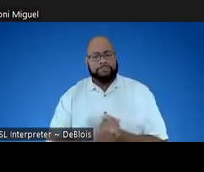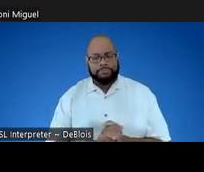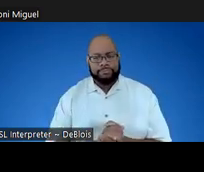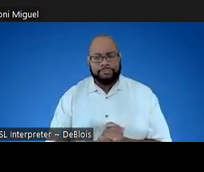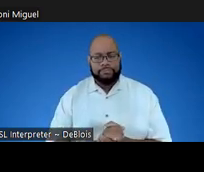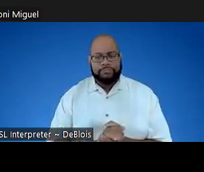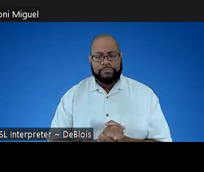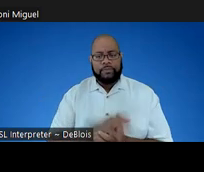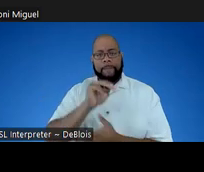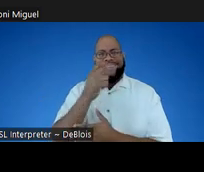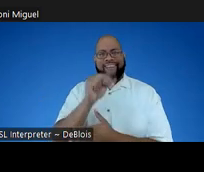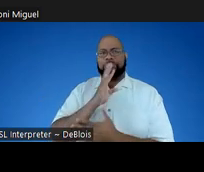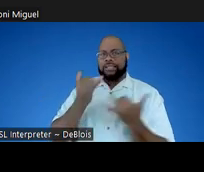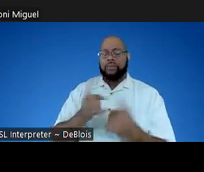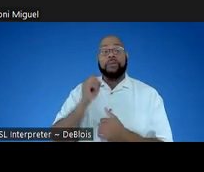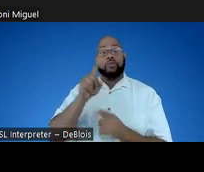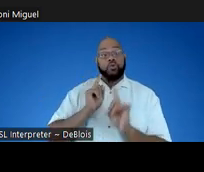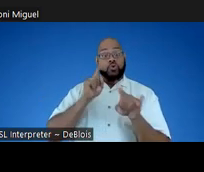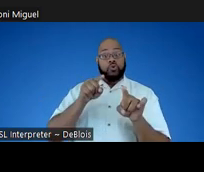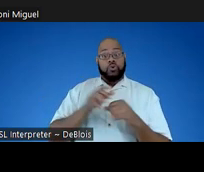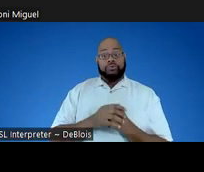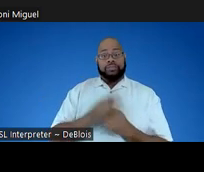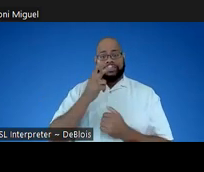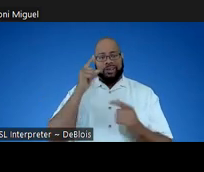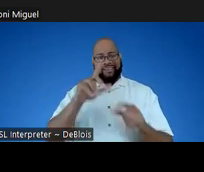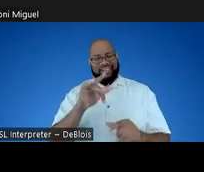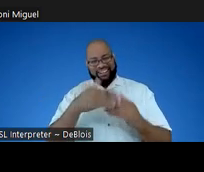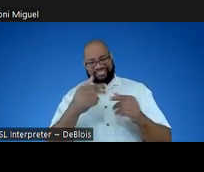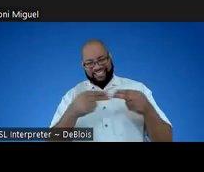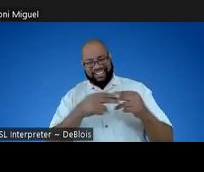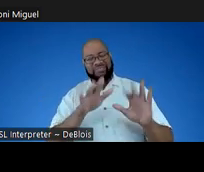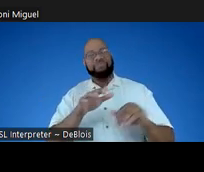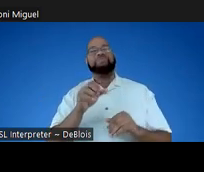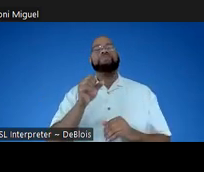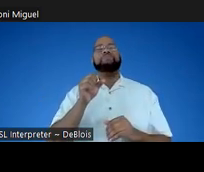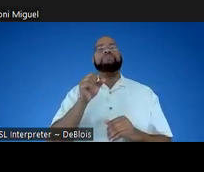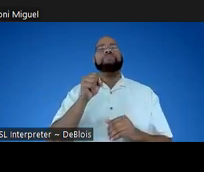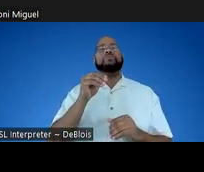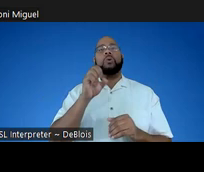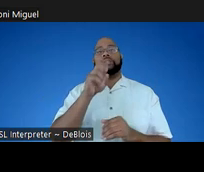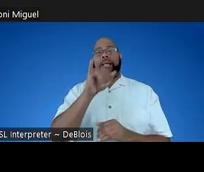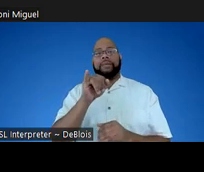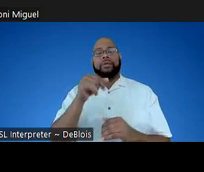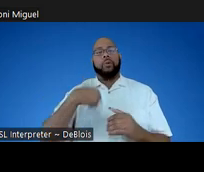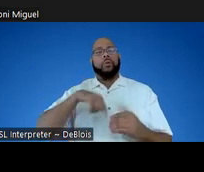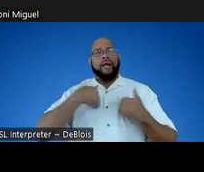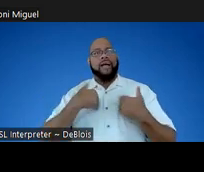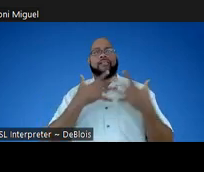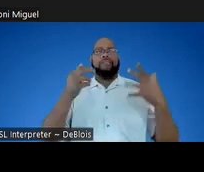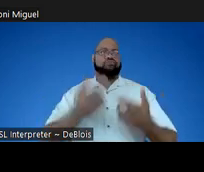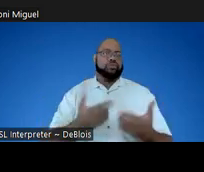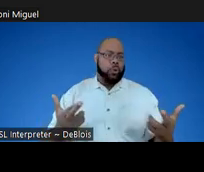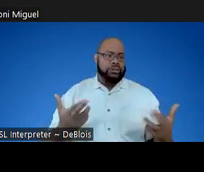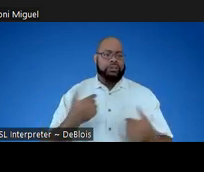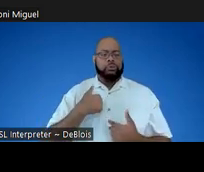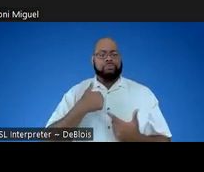Thanks. yeah. If you go to the, yeah, I see you're going to click the next one. So, um, at semi, we have actually a lot of resources